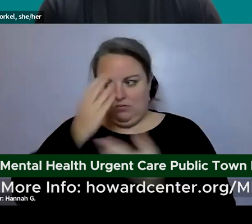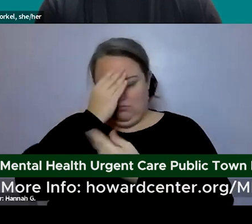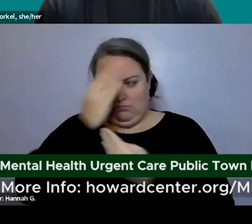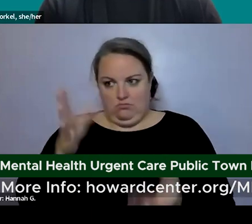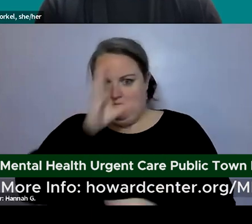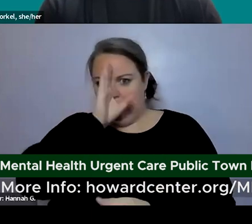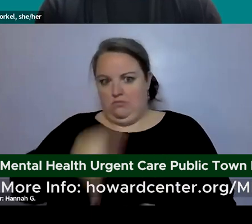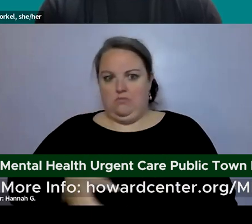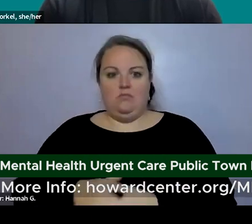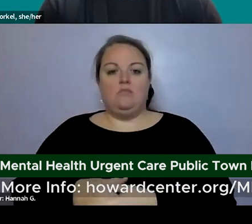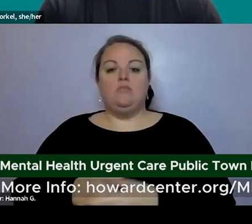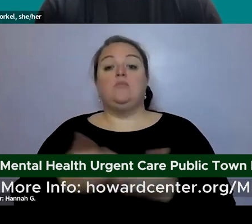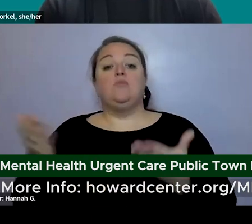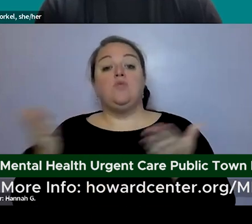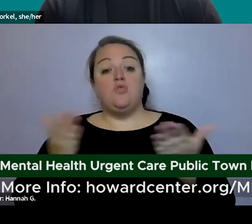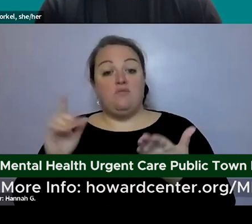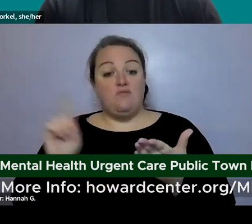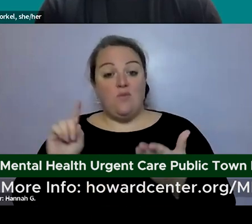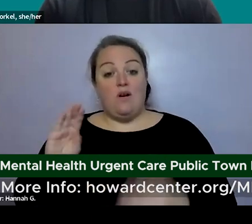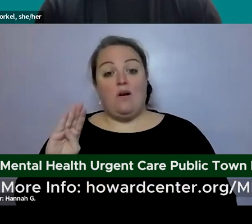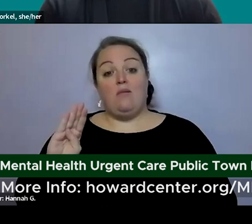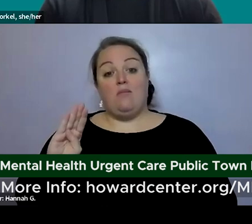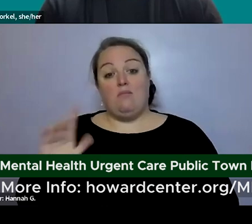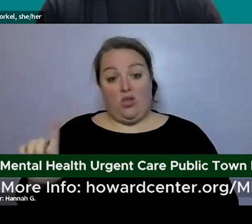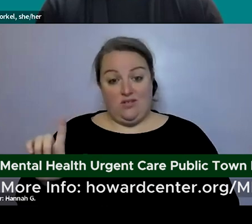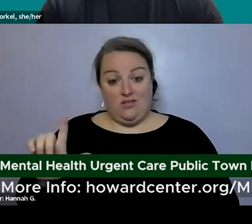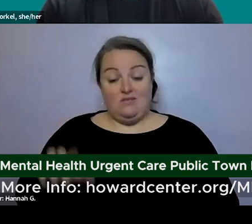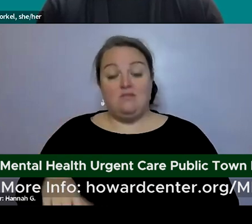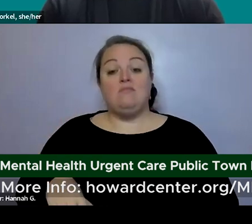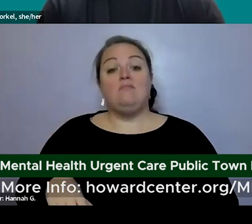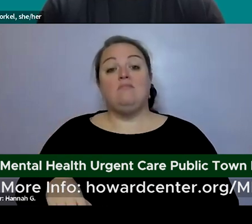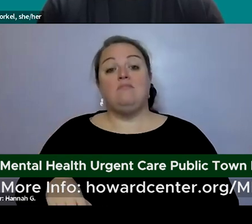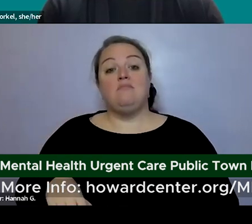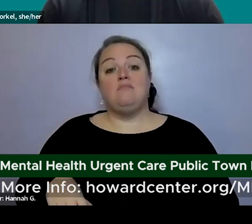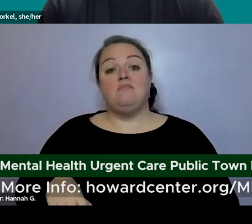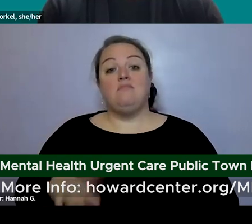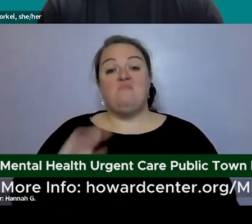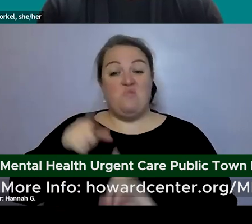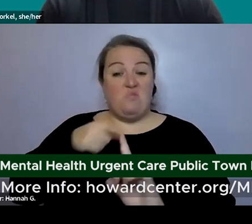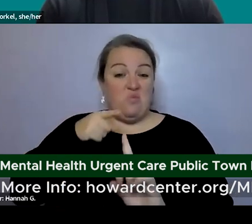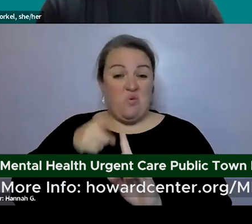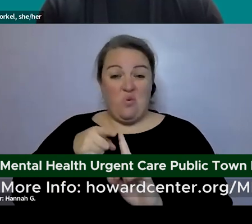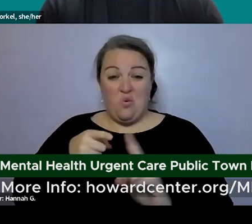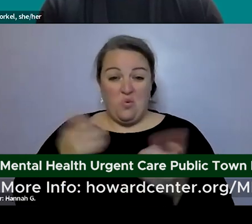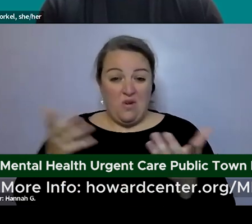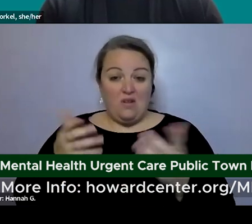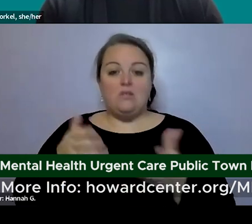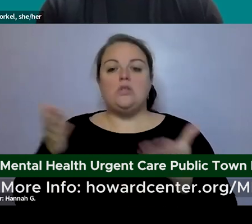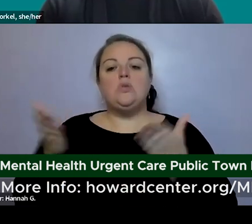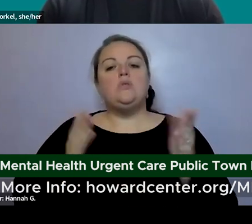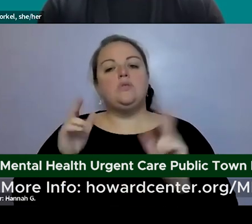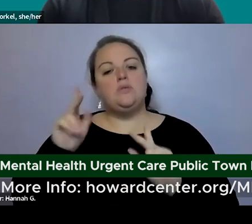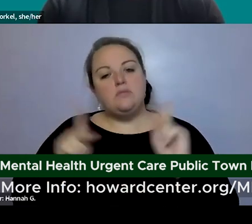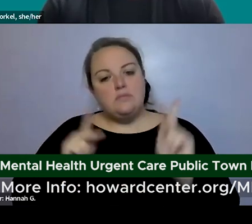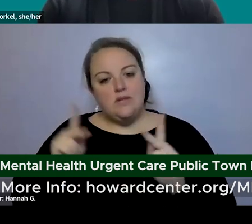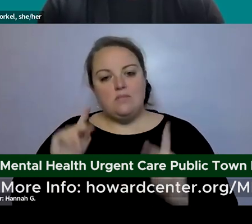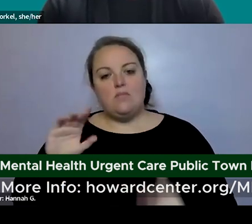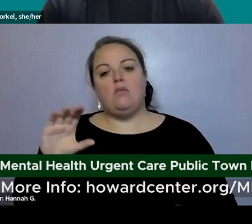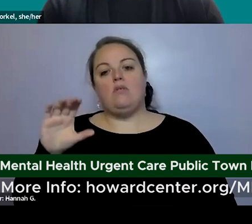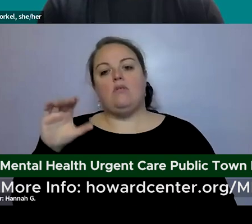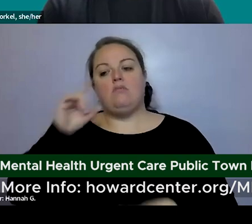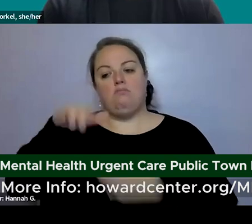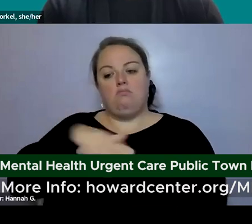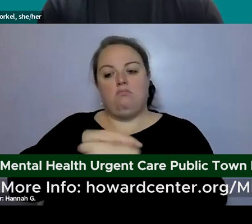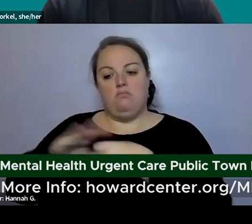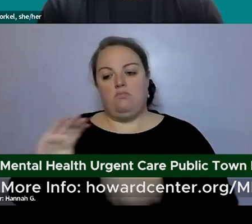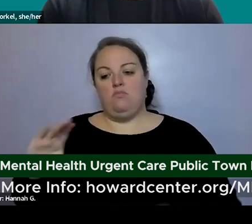this service is in burlington um the goal is to serve people in chittenden county but